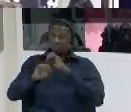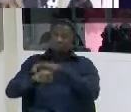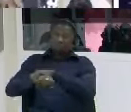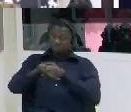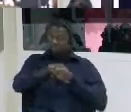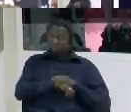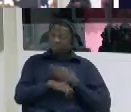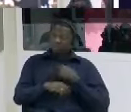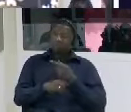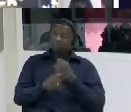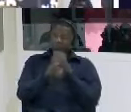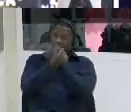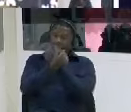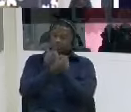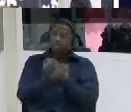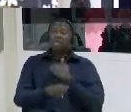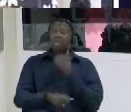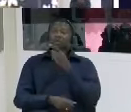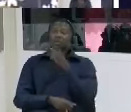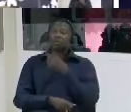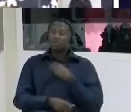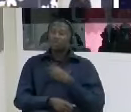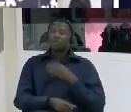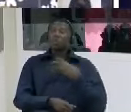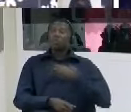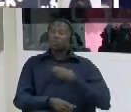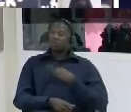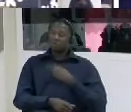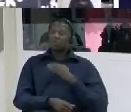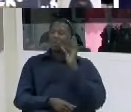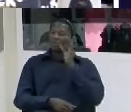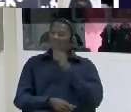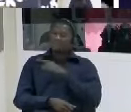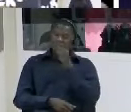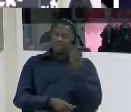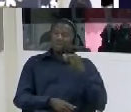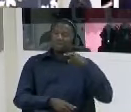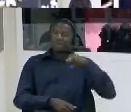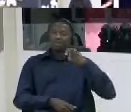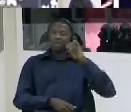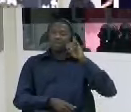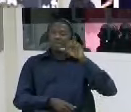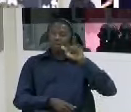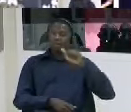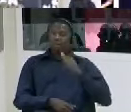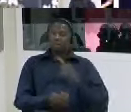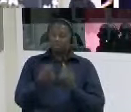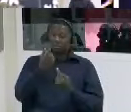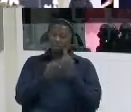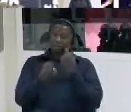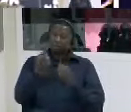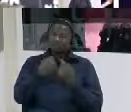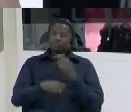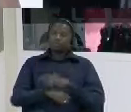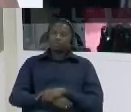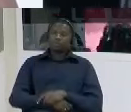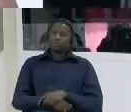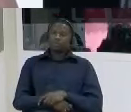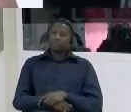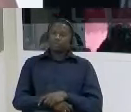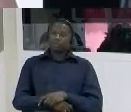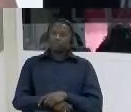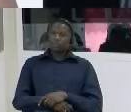and asked me that i am wanted at the nia again is it the same team of